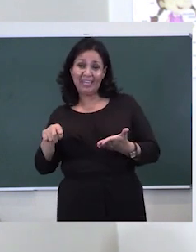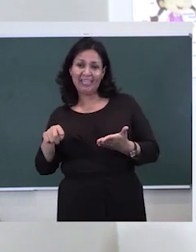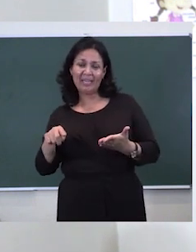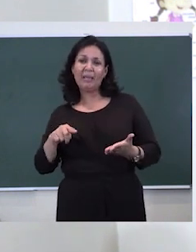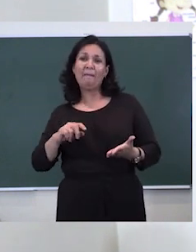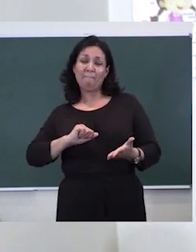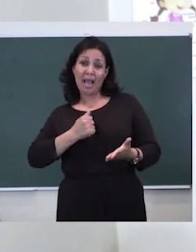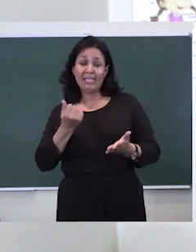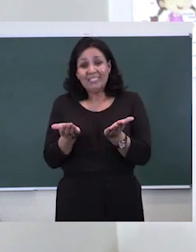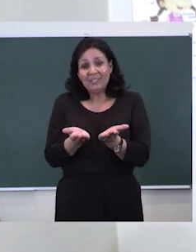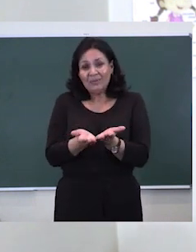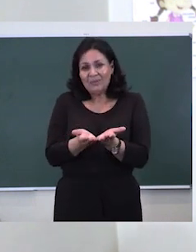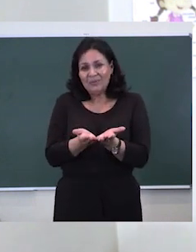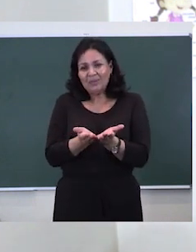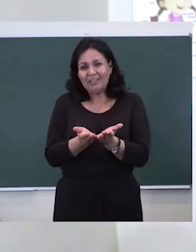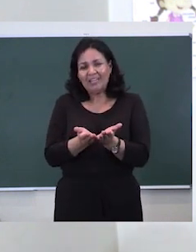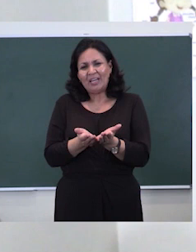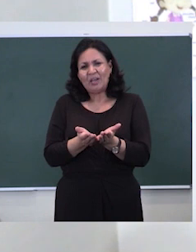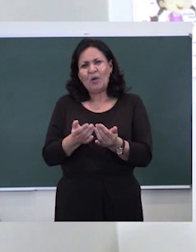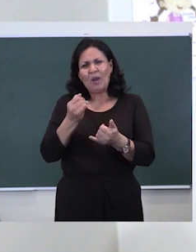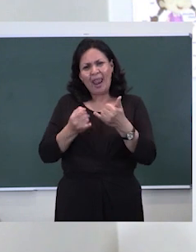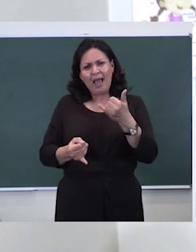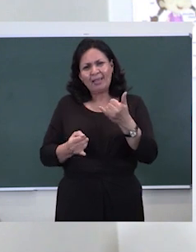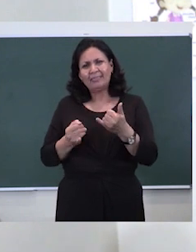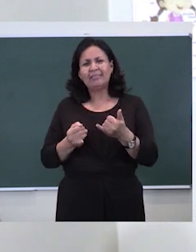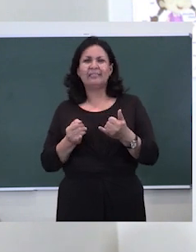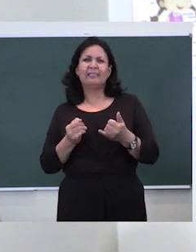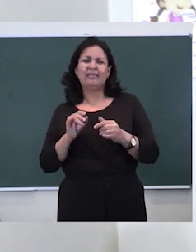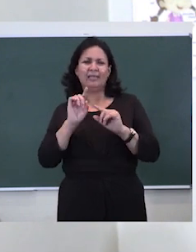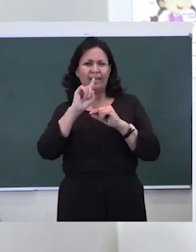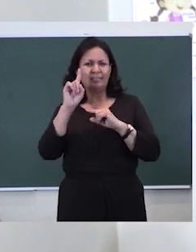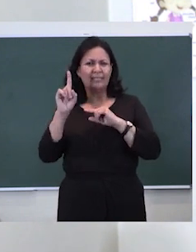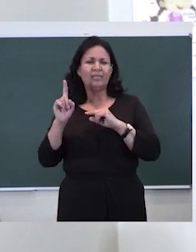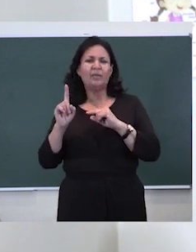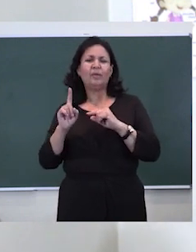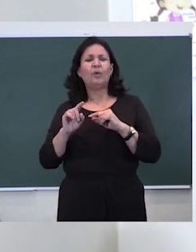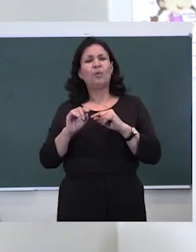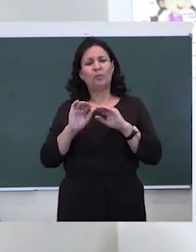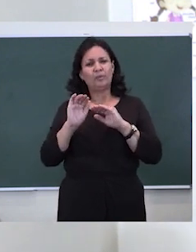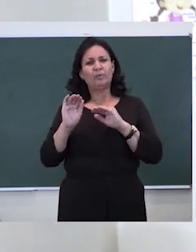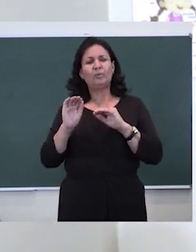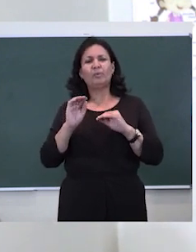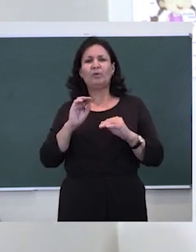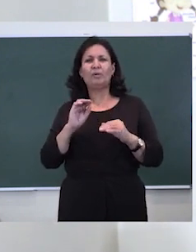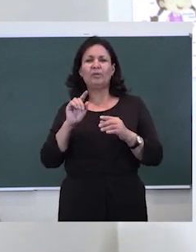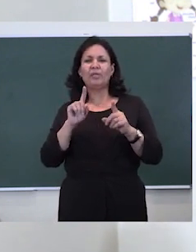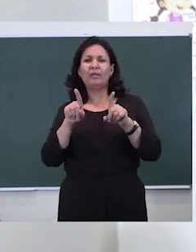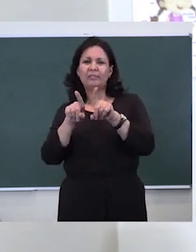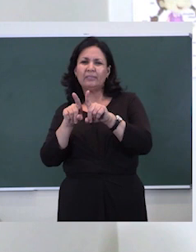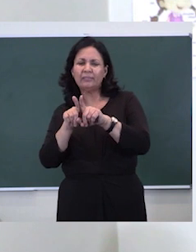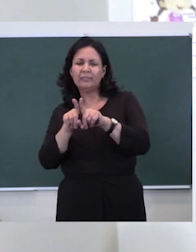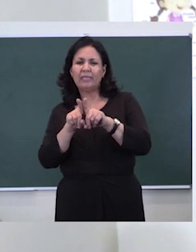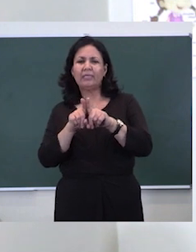School. On our last lesson, we talked about visual discrimination where we used